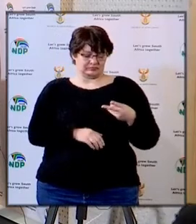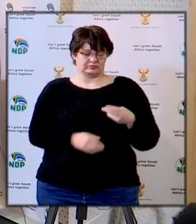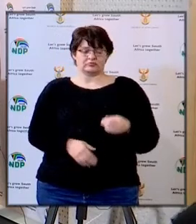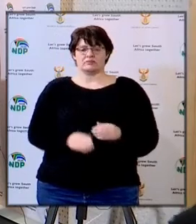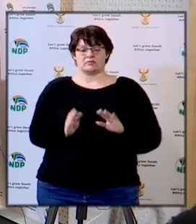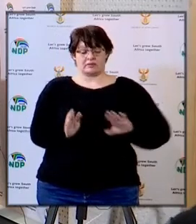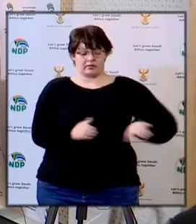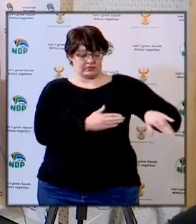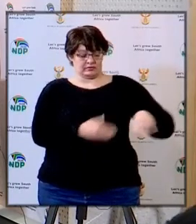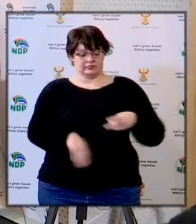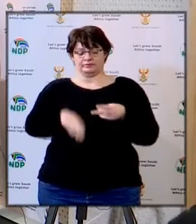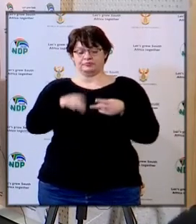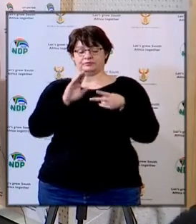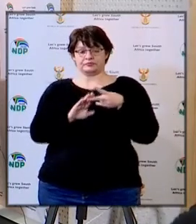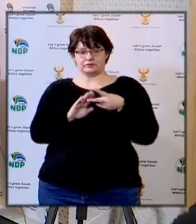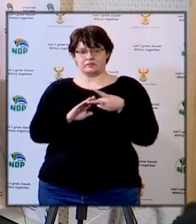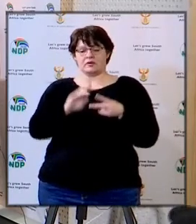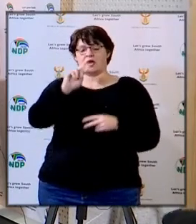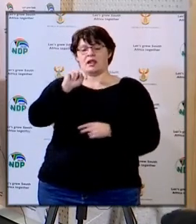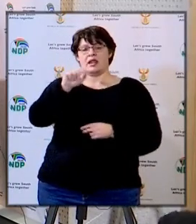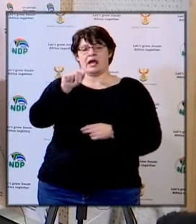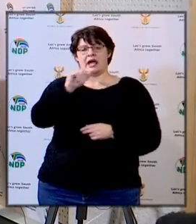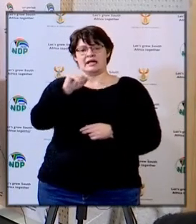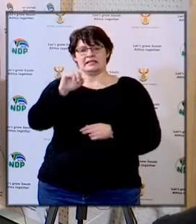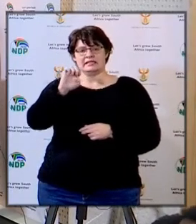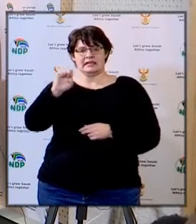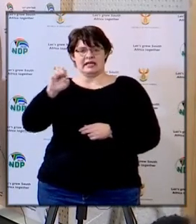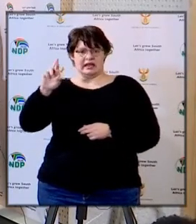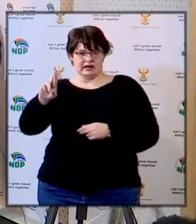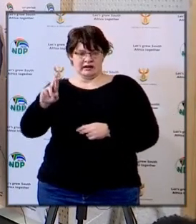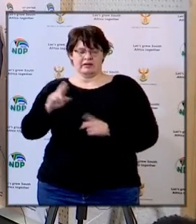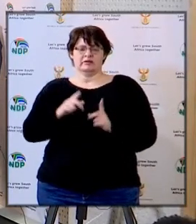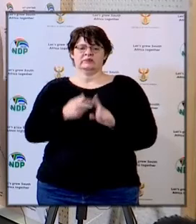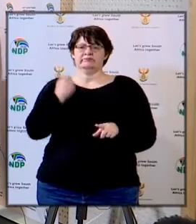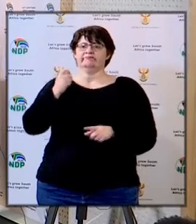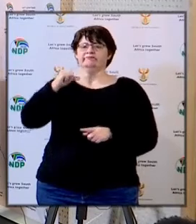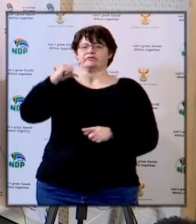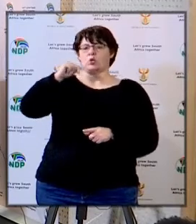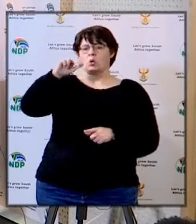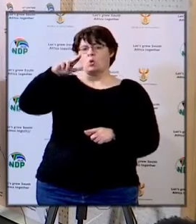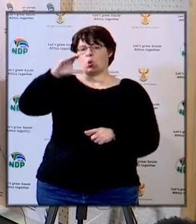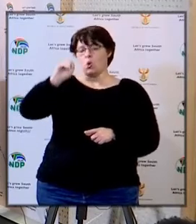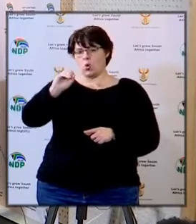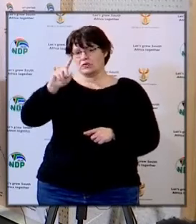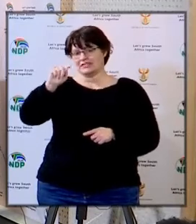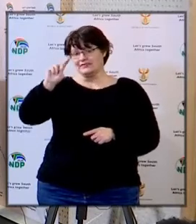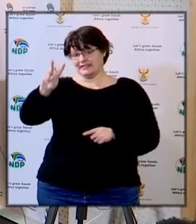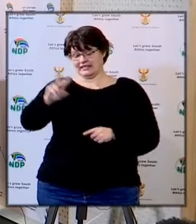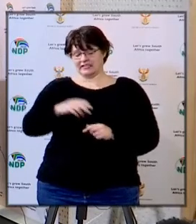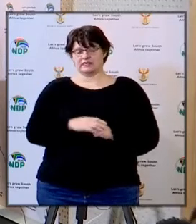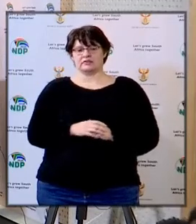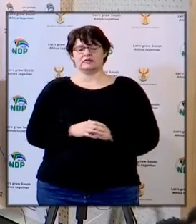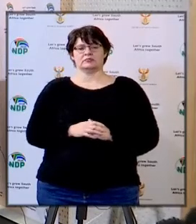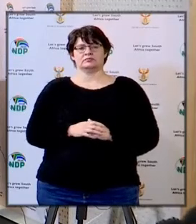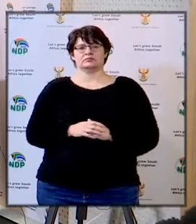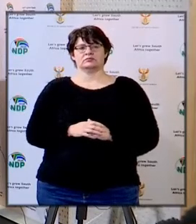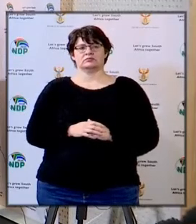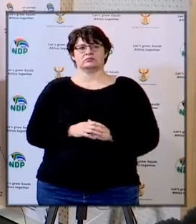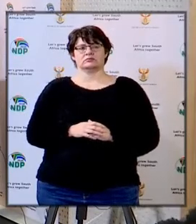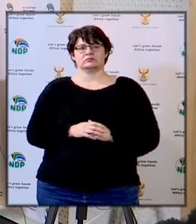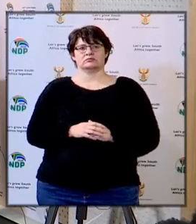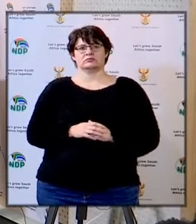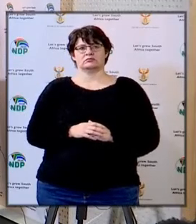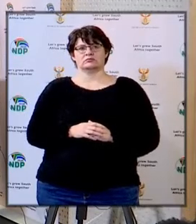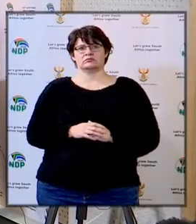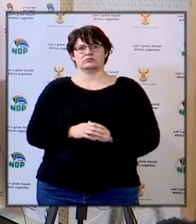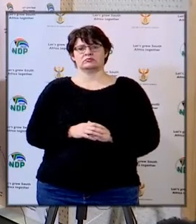the next question is from Nazir from Dlo TV she's asking does the